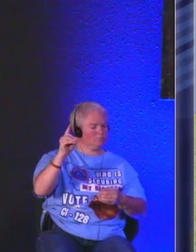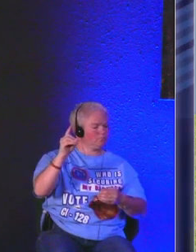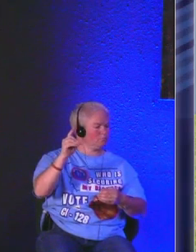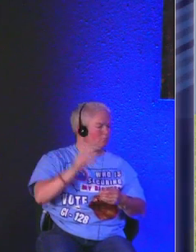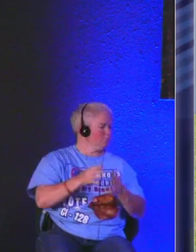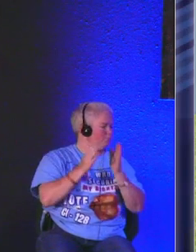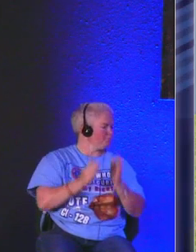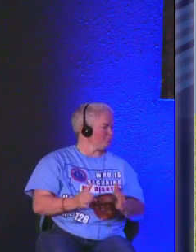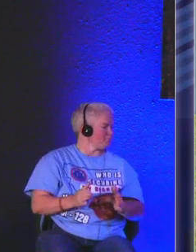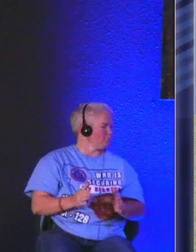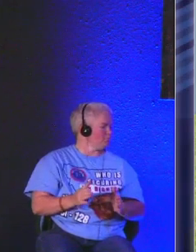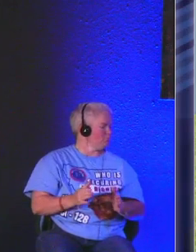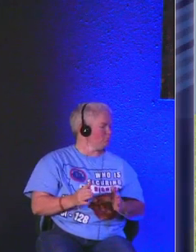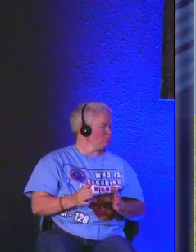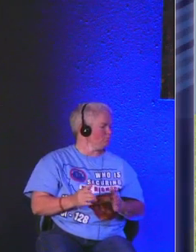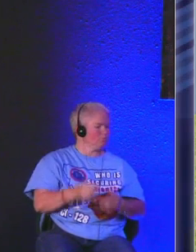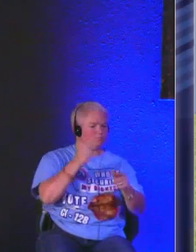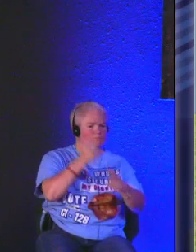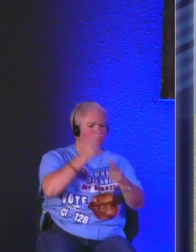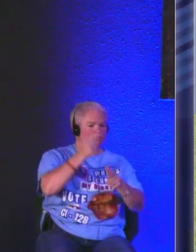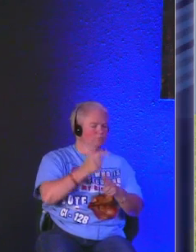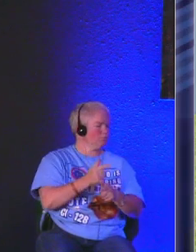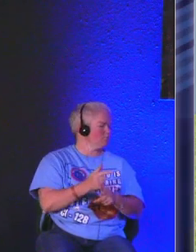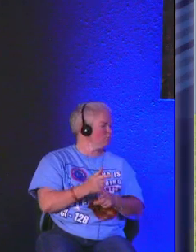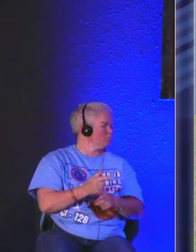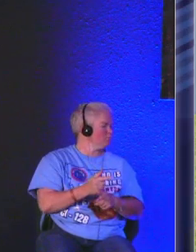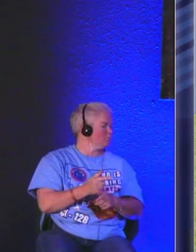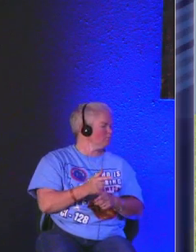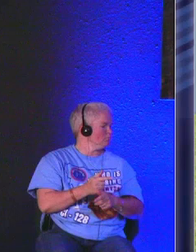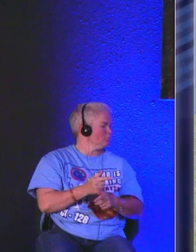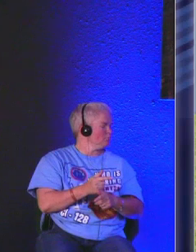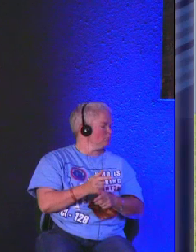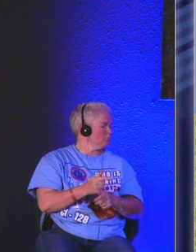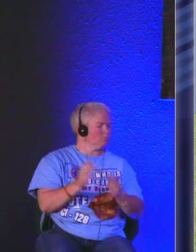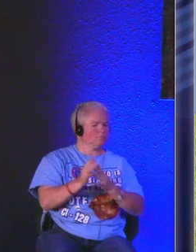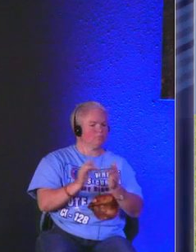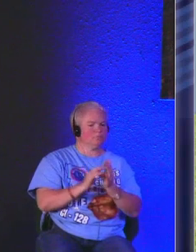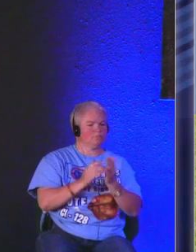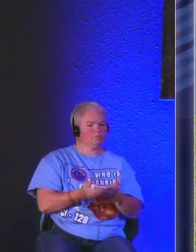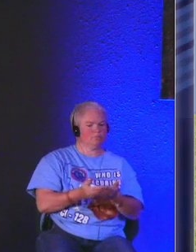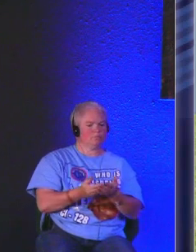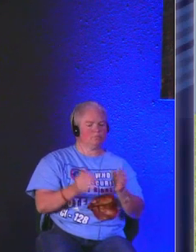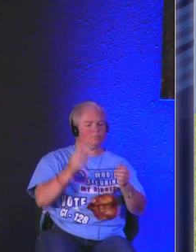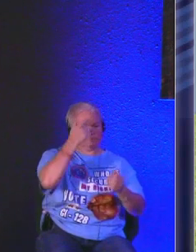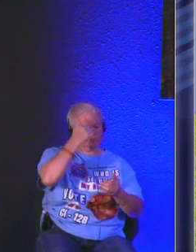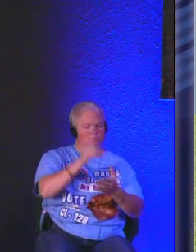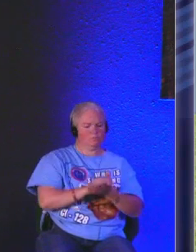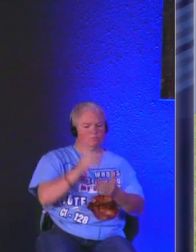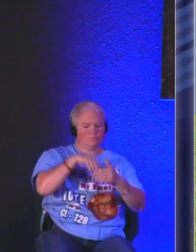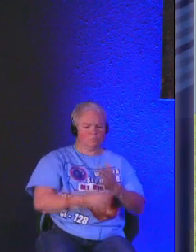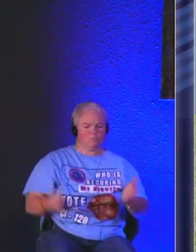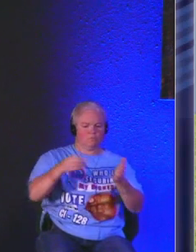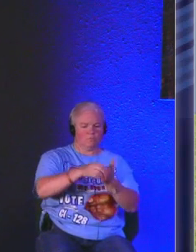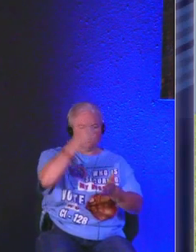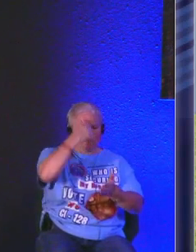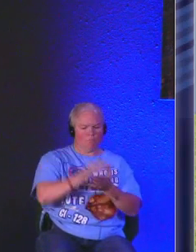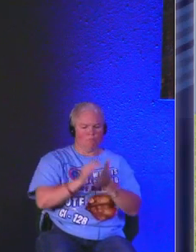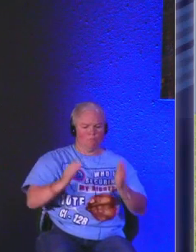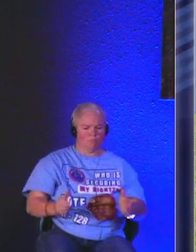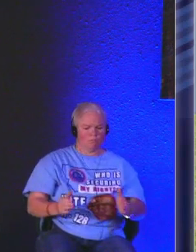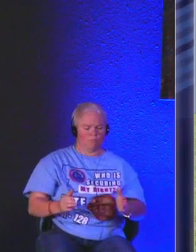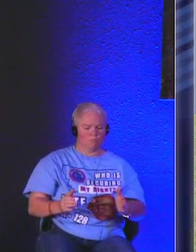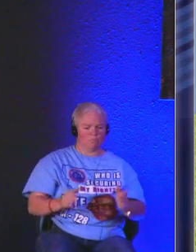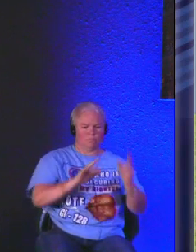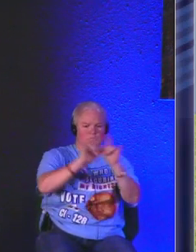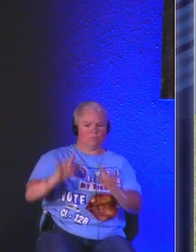even the person who is doing everything right by a bible believing born again standard they